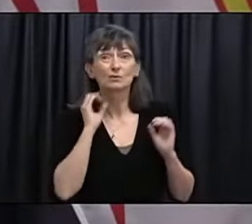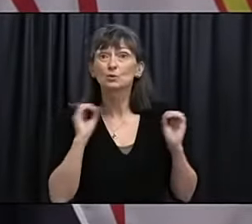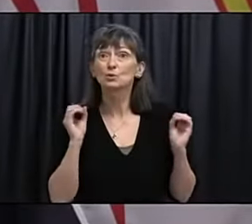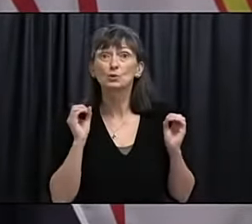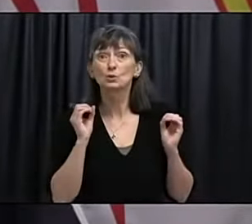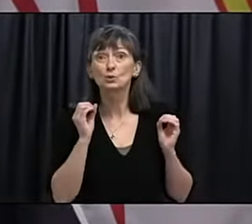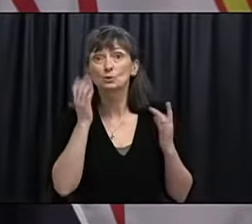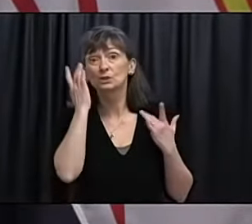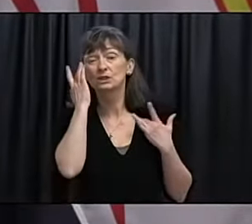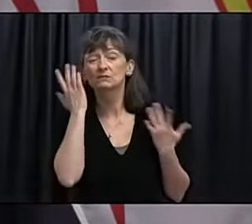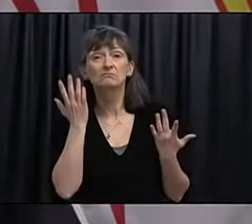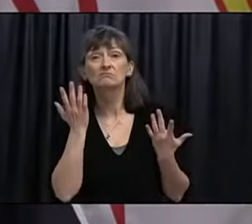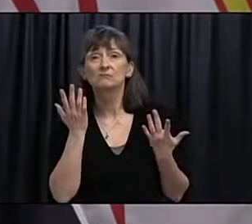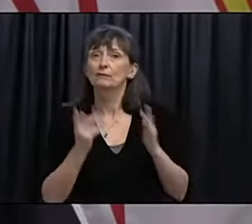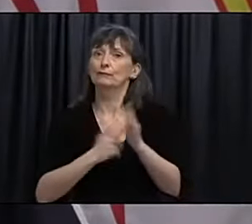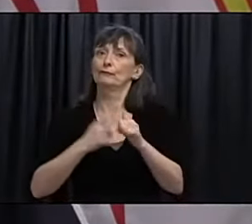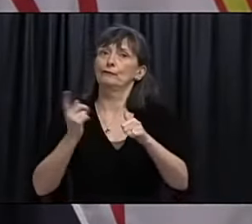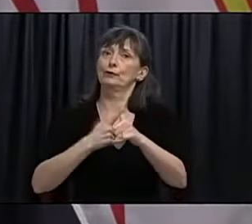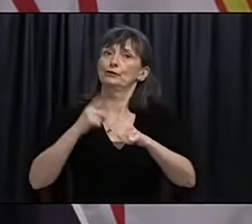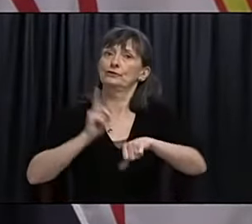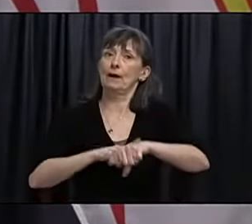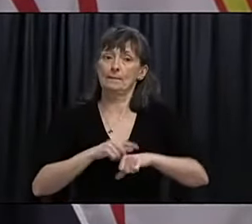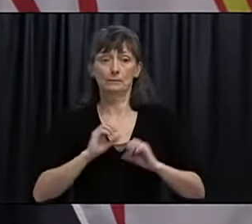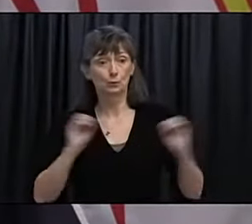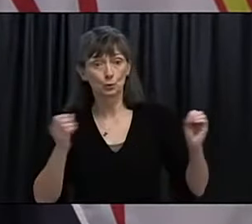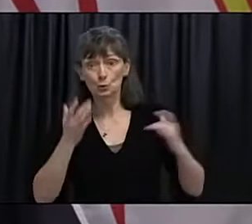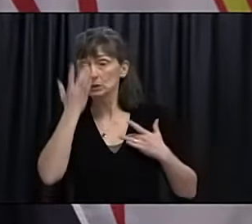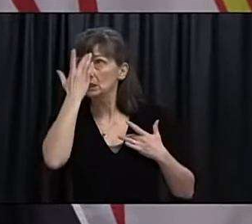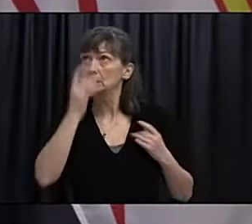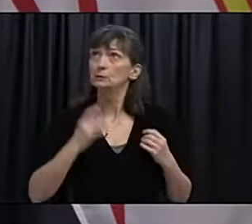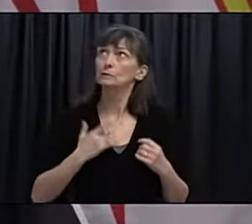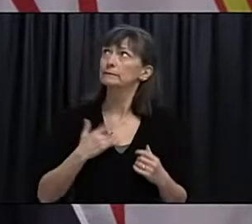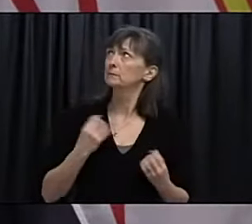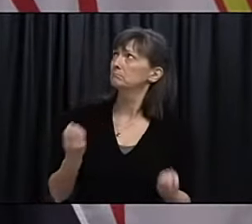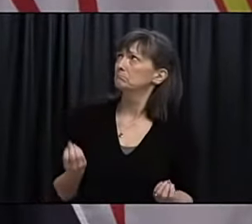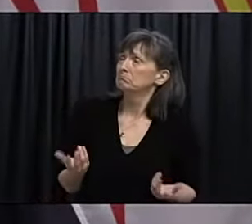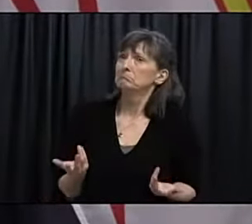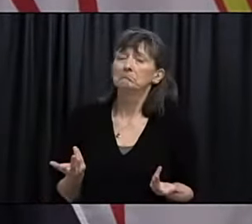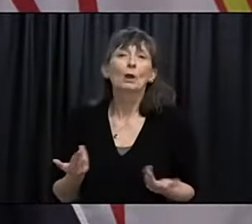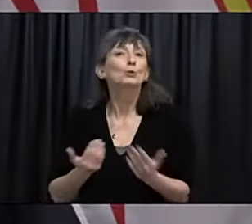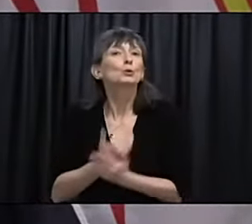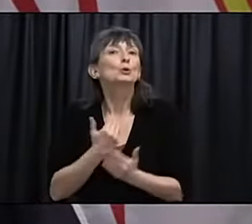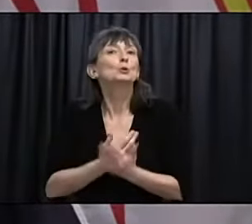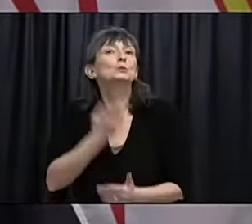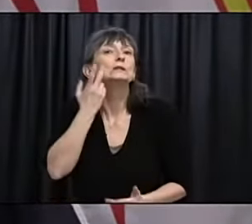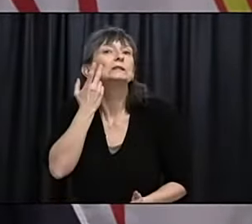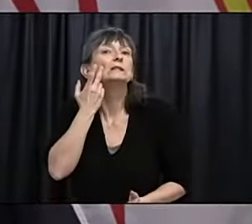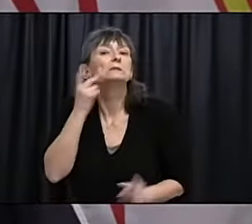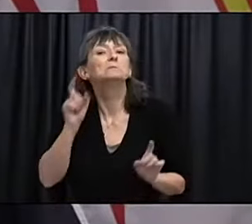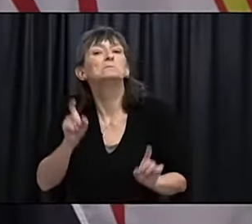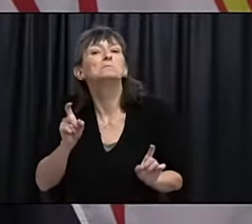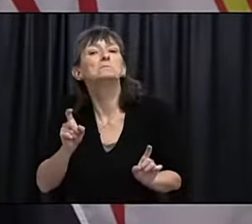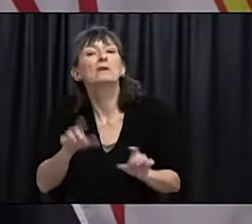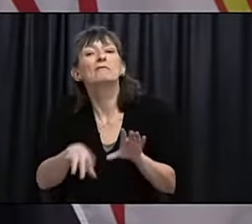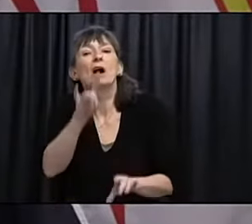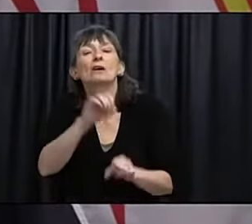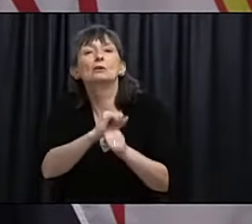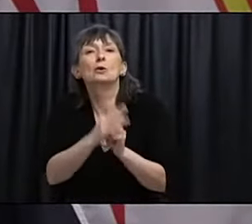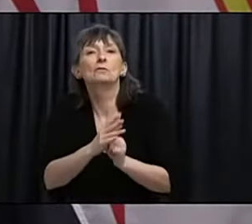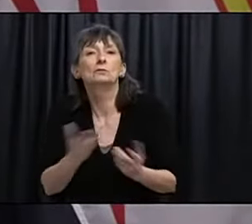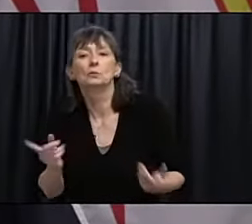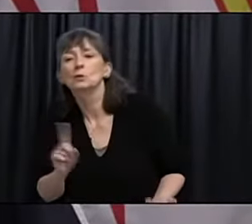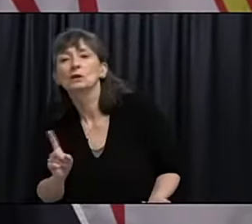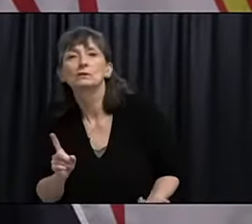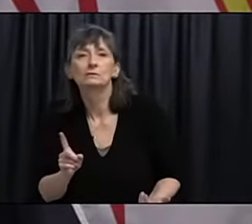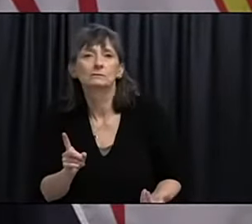routinely had it open for people without symptoms. So this is just something new for us just to get an idea of what's out there. So I